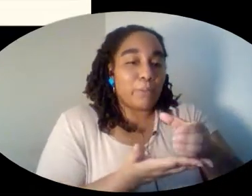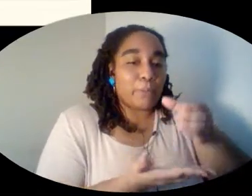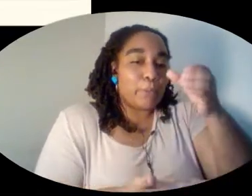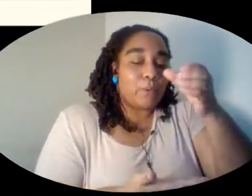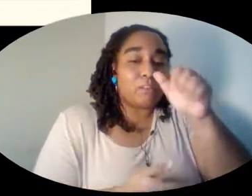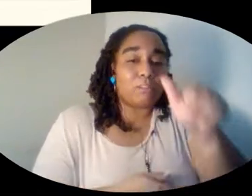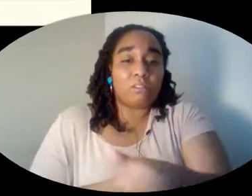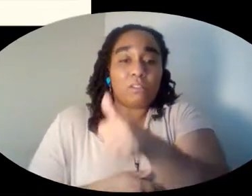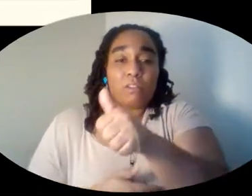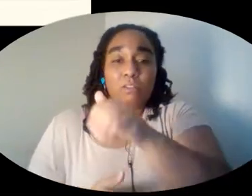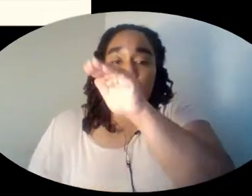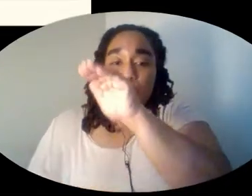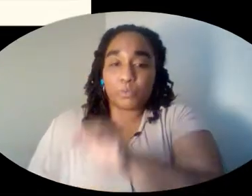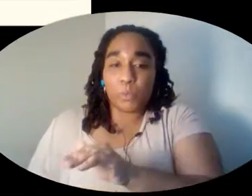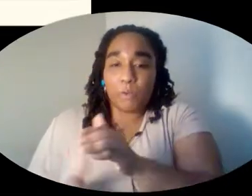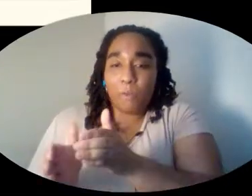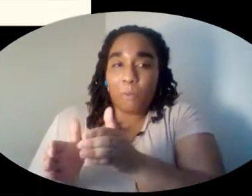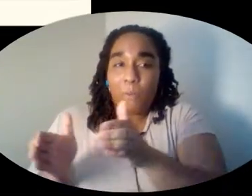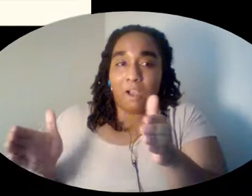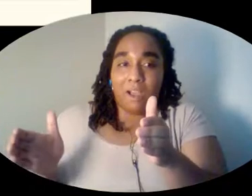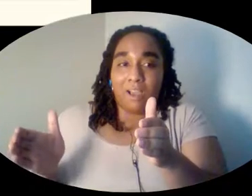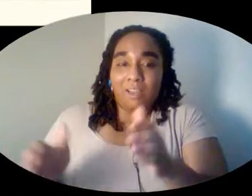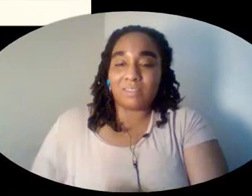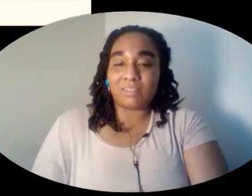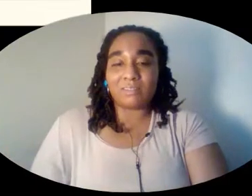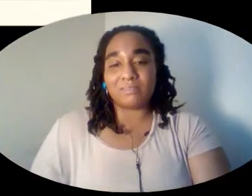but the other is shorter and wider.